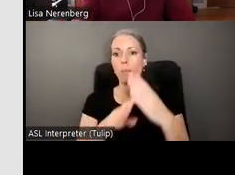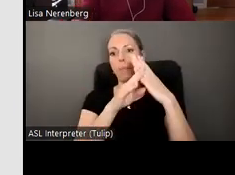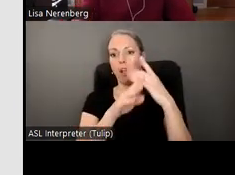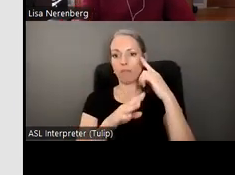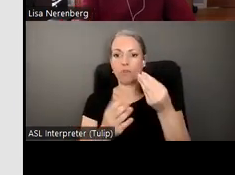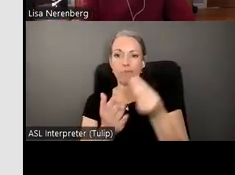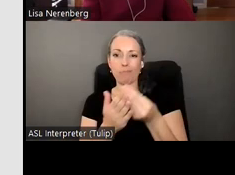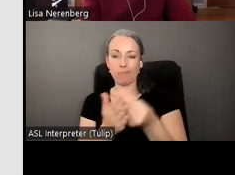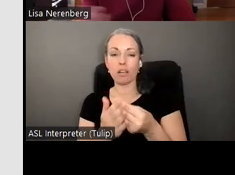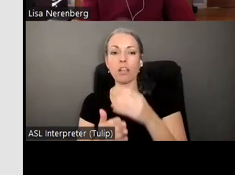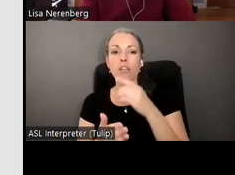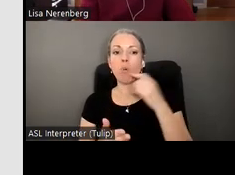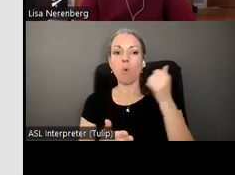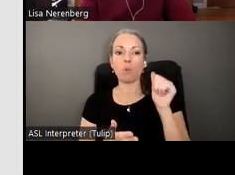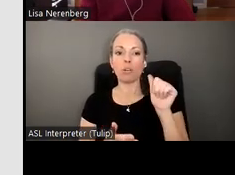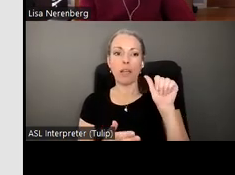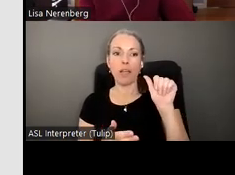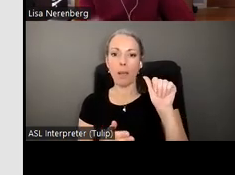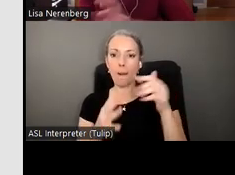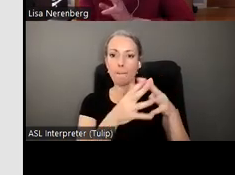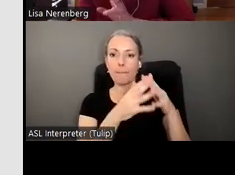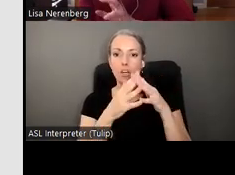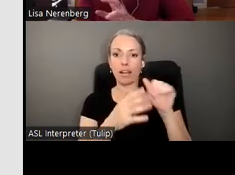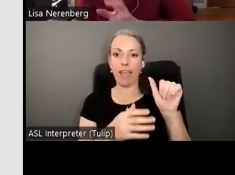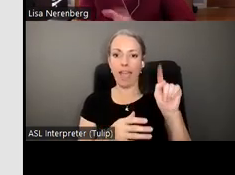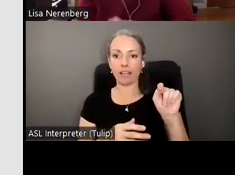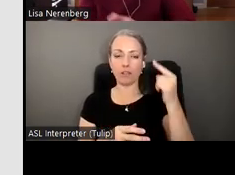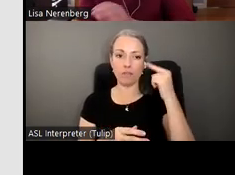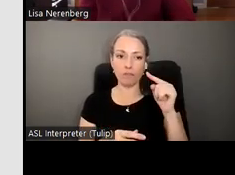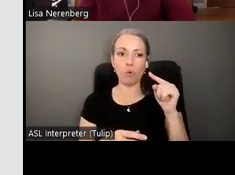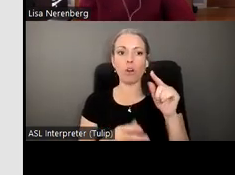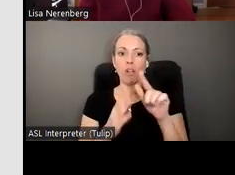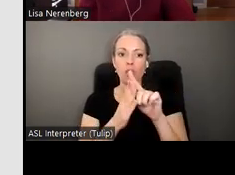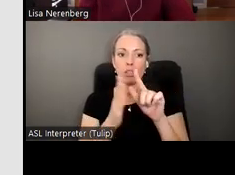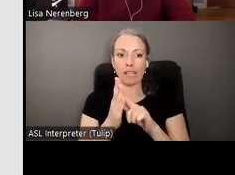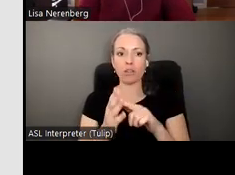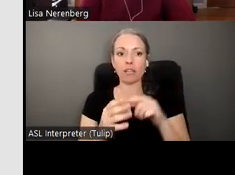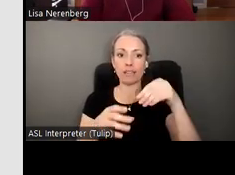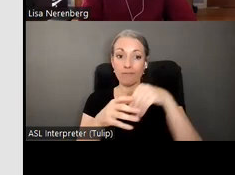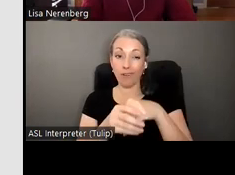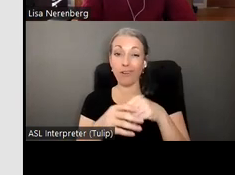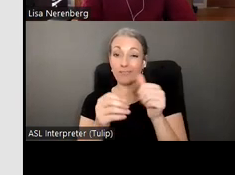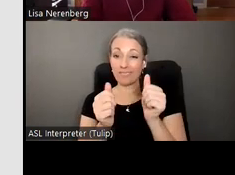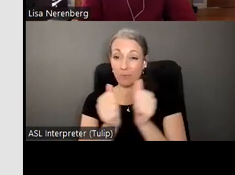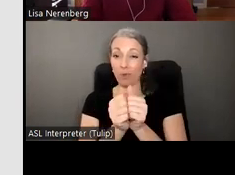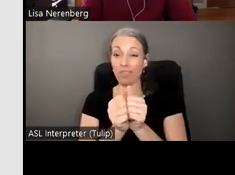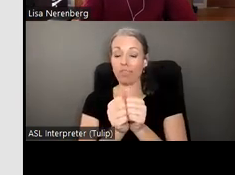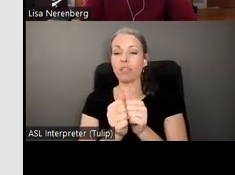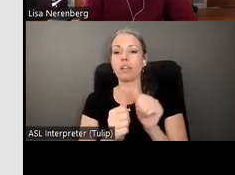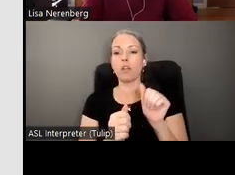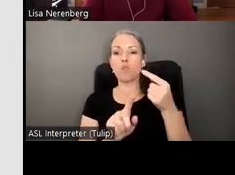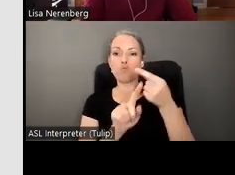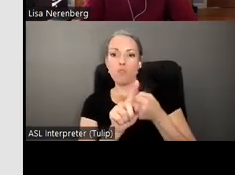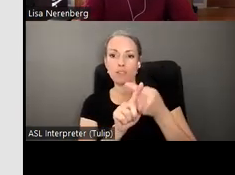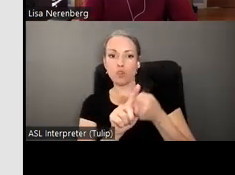americans act legal funds can only be used for tenants in tenant landlord disputes even though we know that a lot